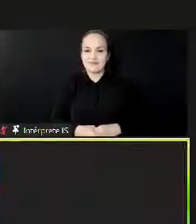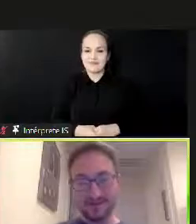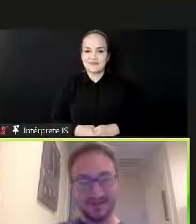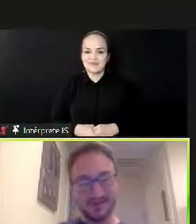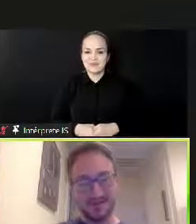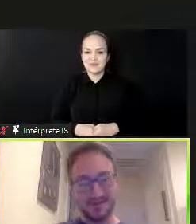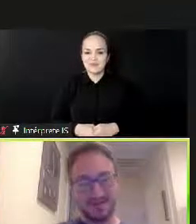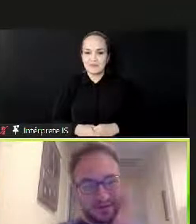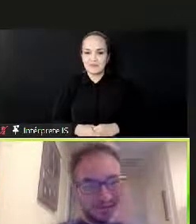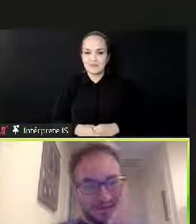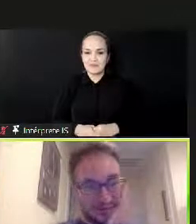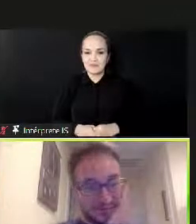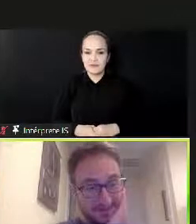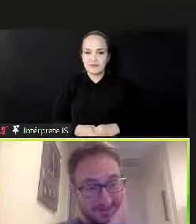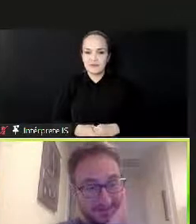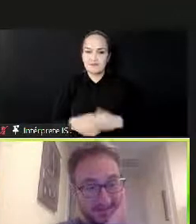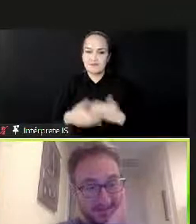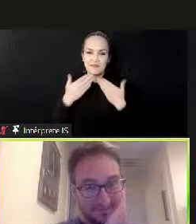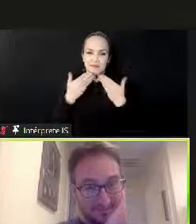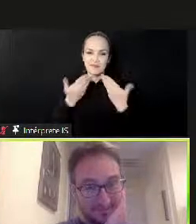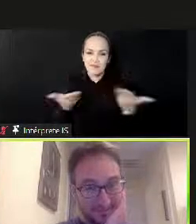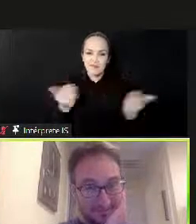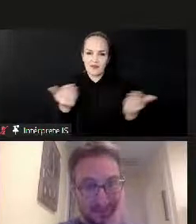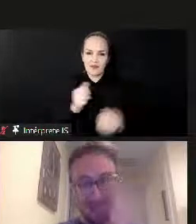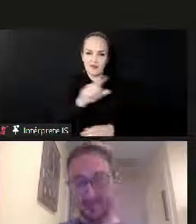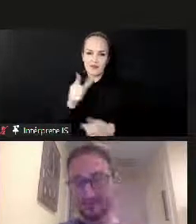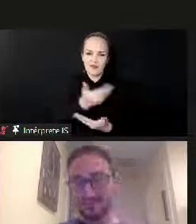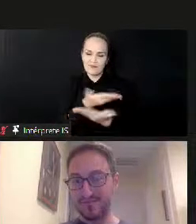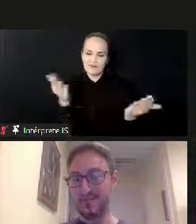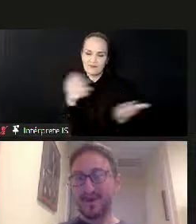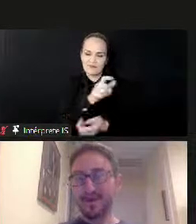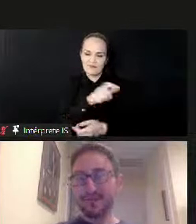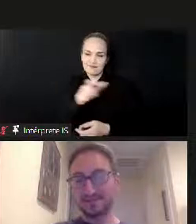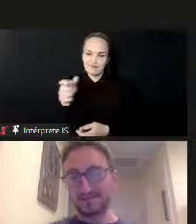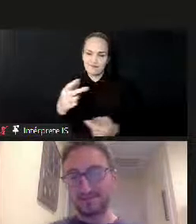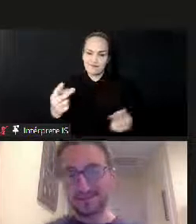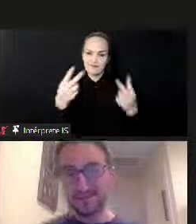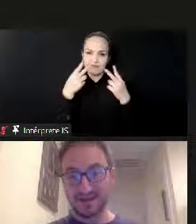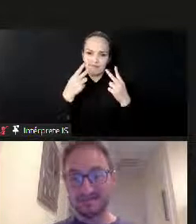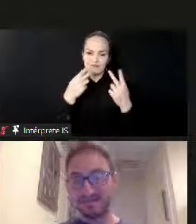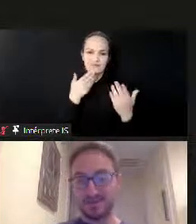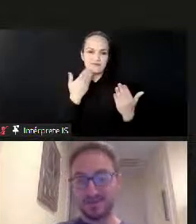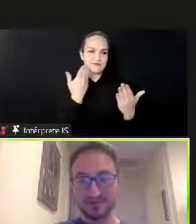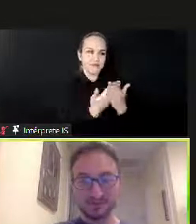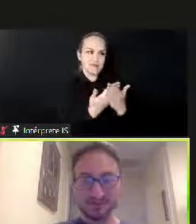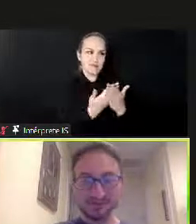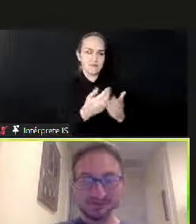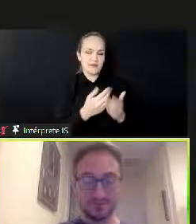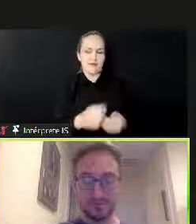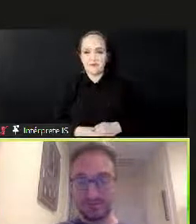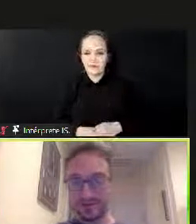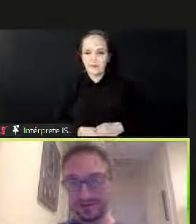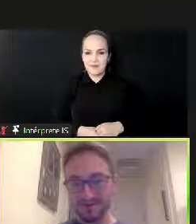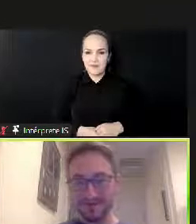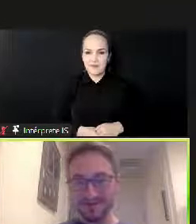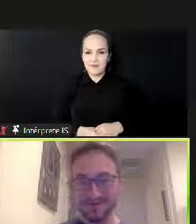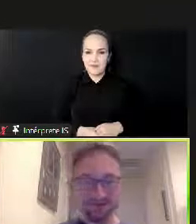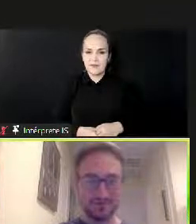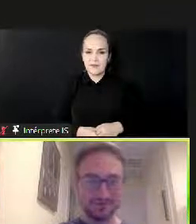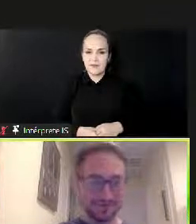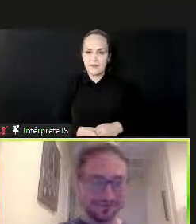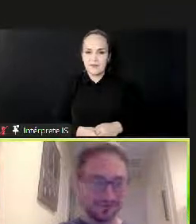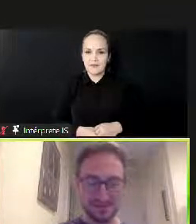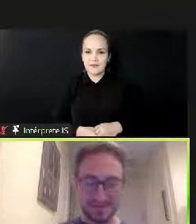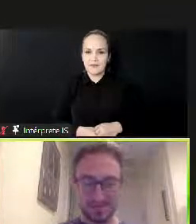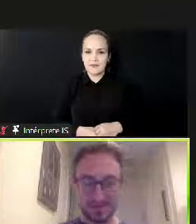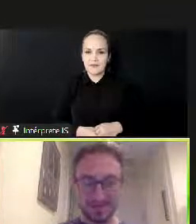Thank you to all the the excellent speakers who've come before. Thank you, Alejandro,